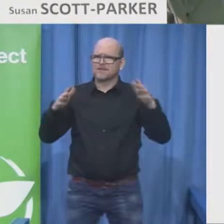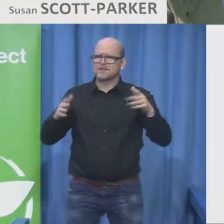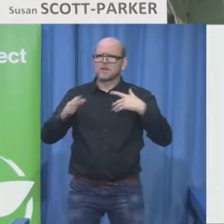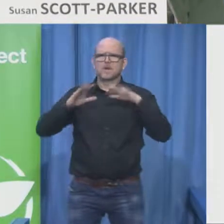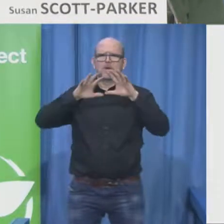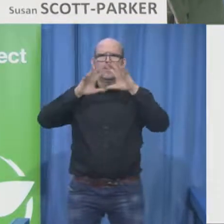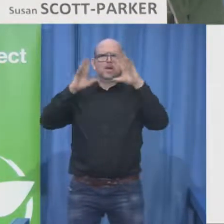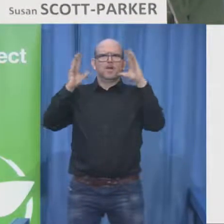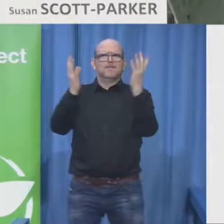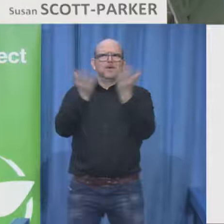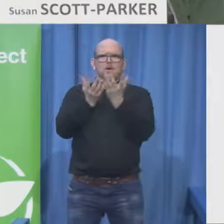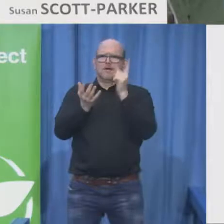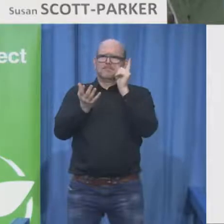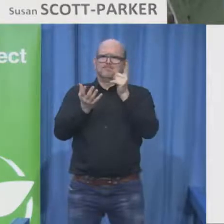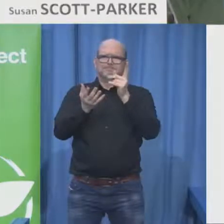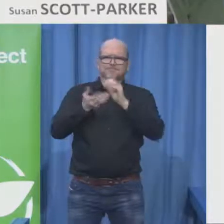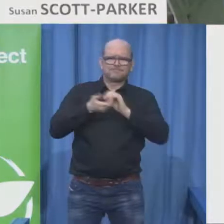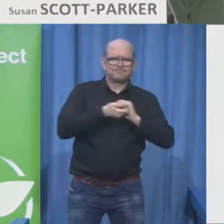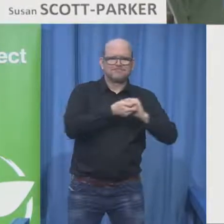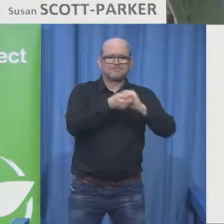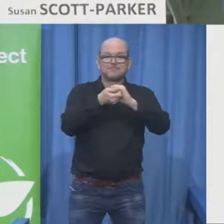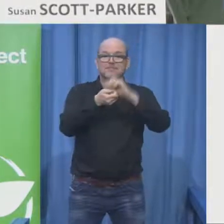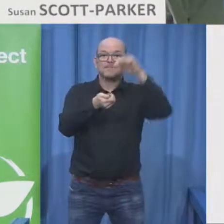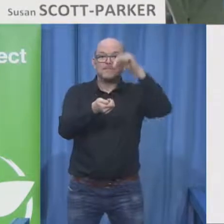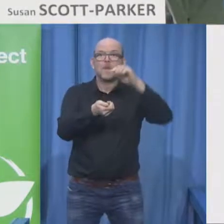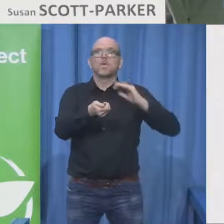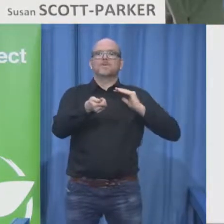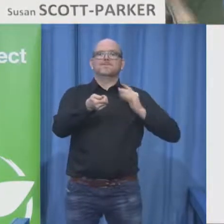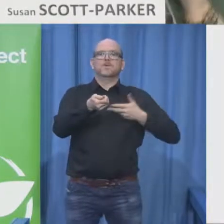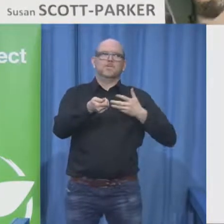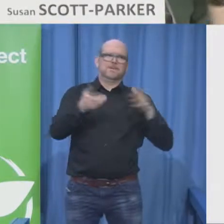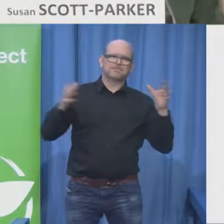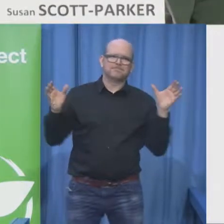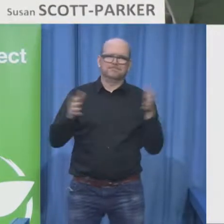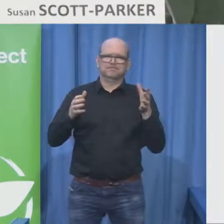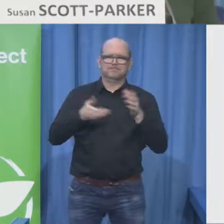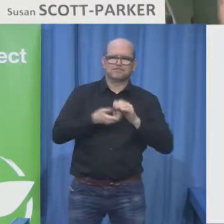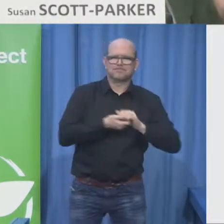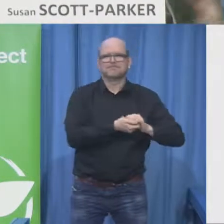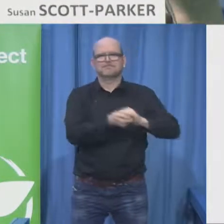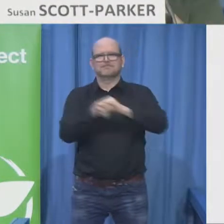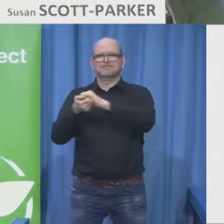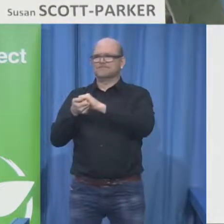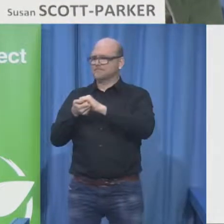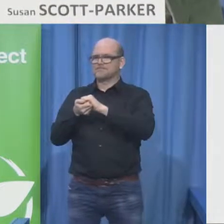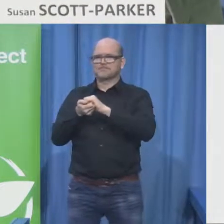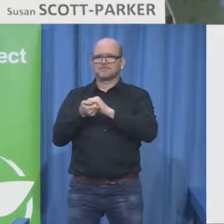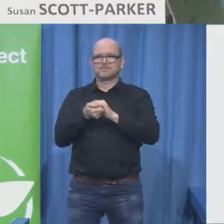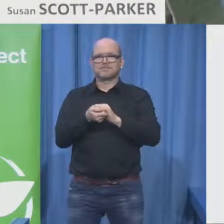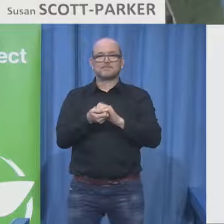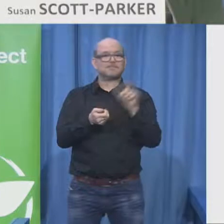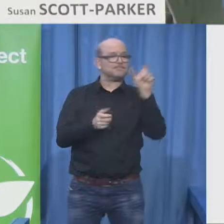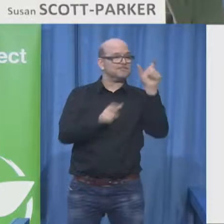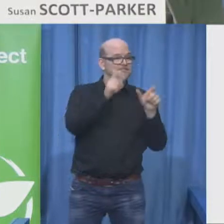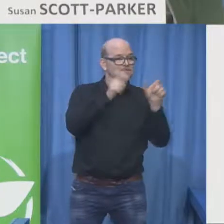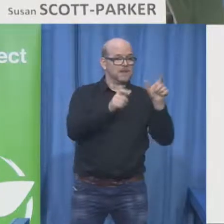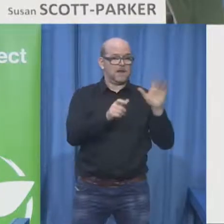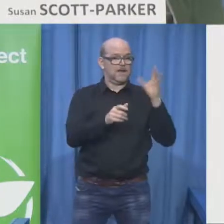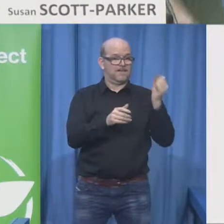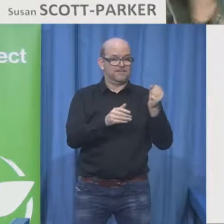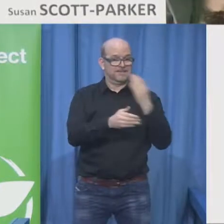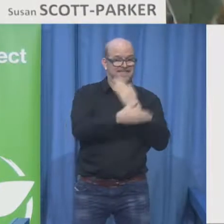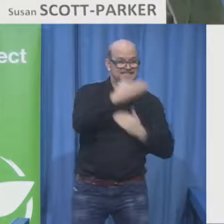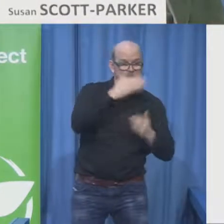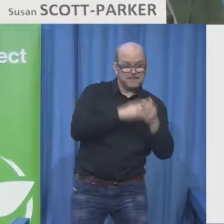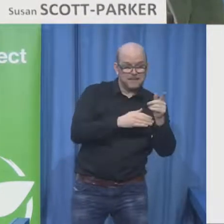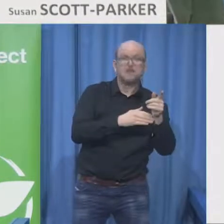a woman came up to me afterwards and said I really enjoyed your speech you know I spent the entire day with disabled people in Canada recently and I